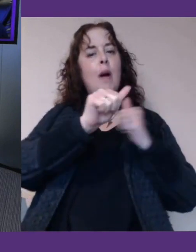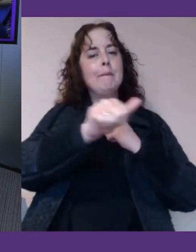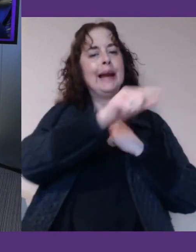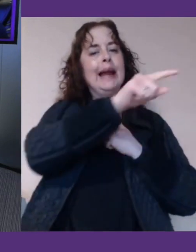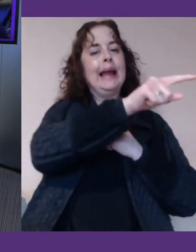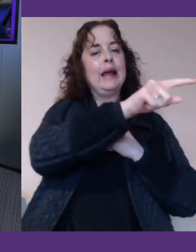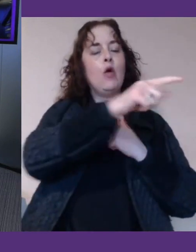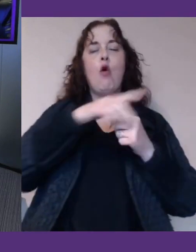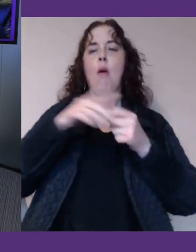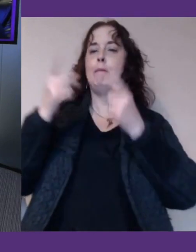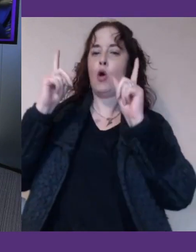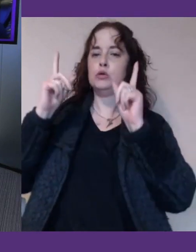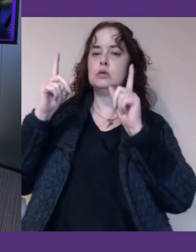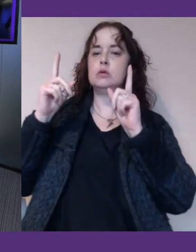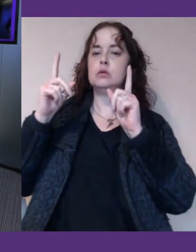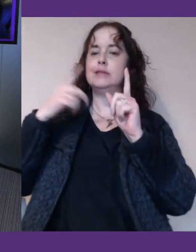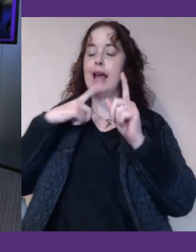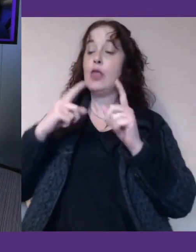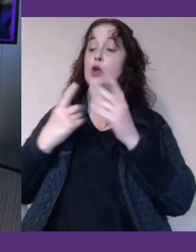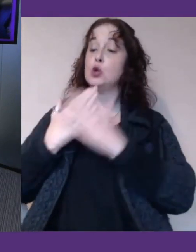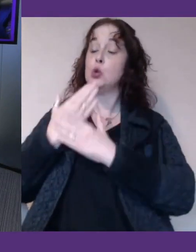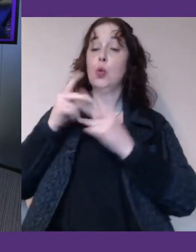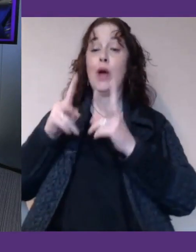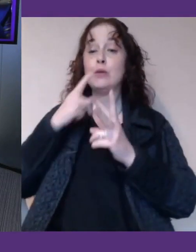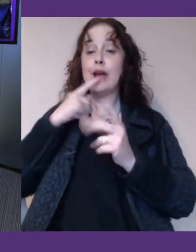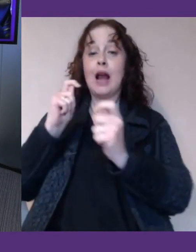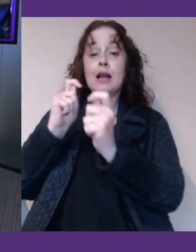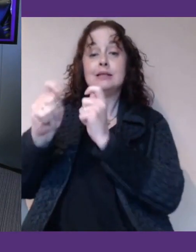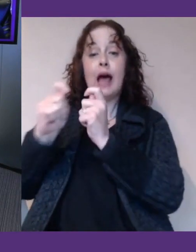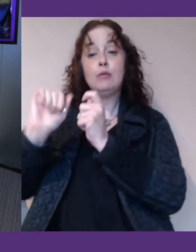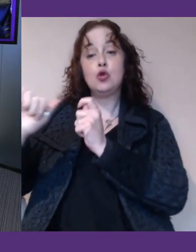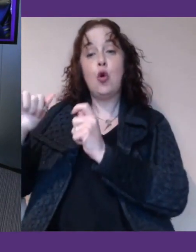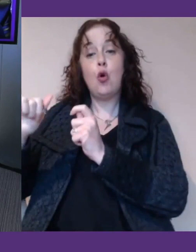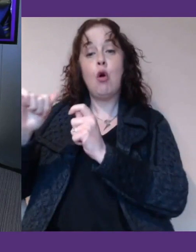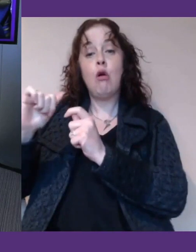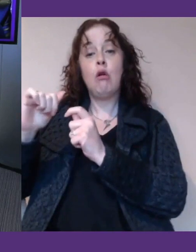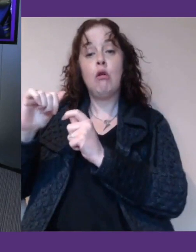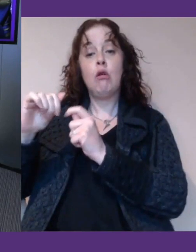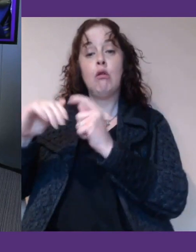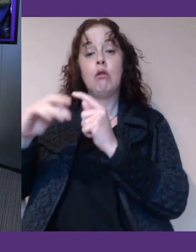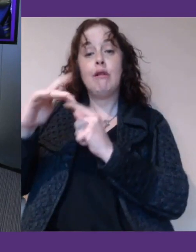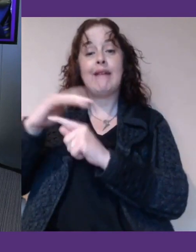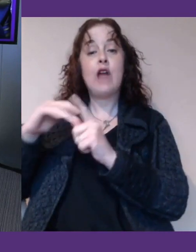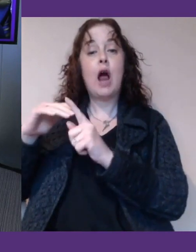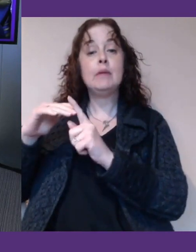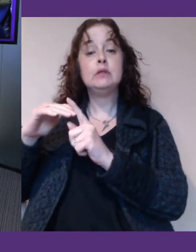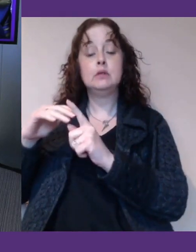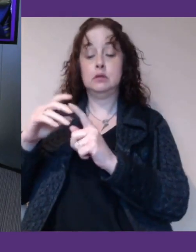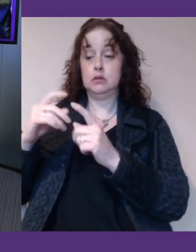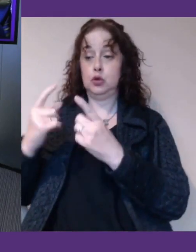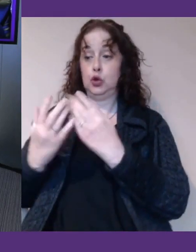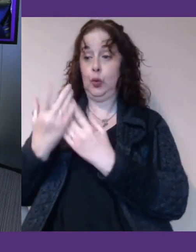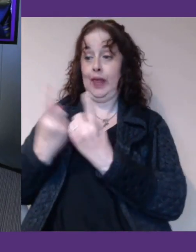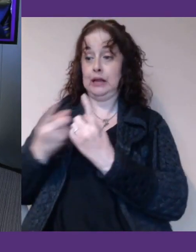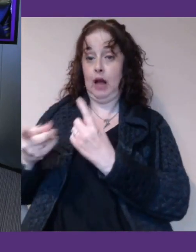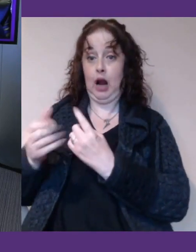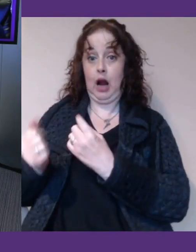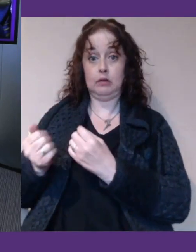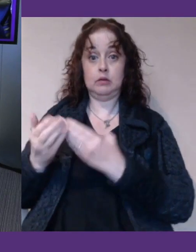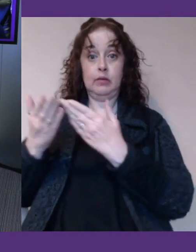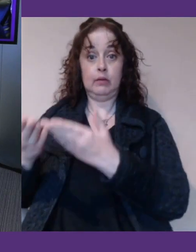you know, there are new ways in which we can adapt your environment, there are new things in which can be provided for you. And I think employment is one of the biggest